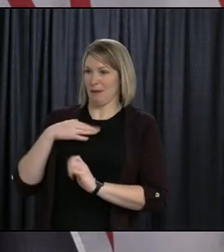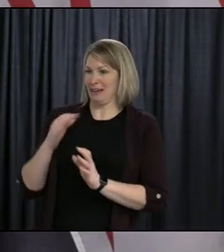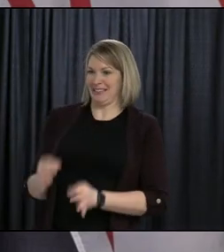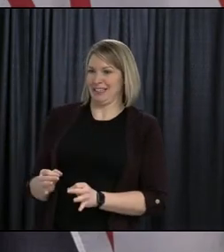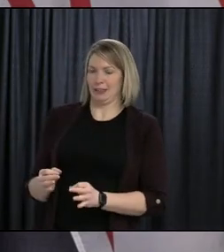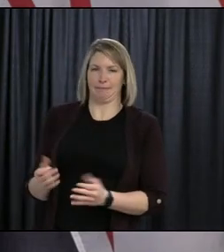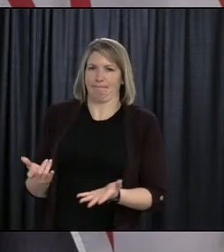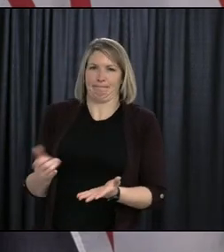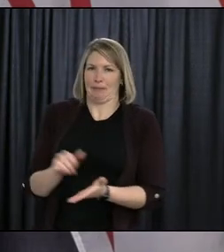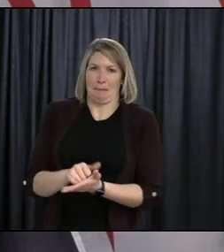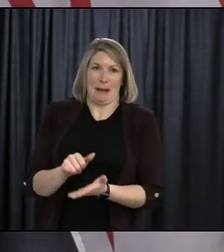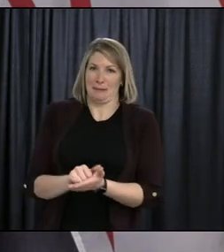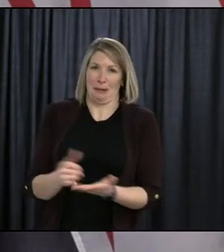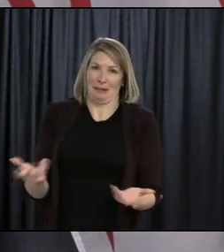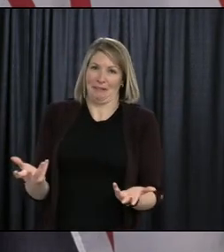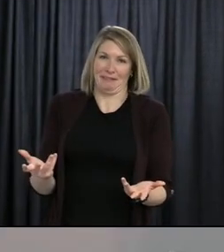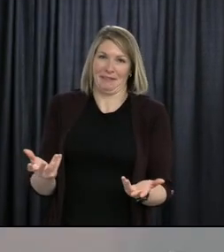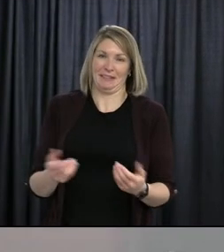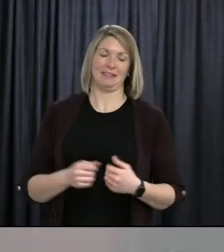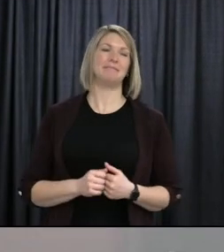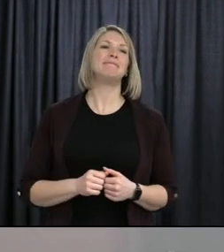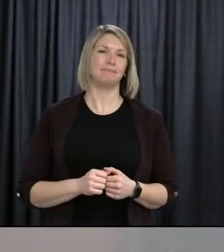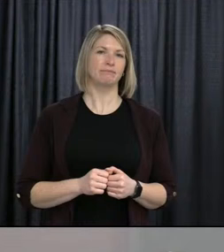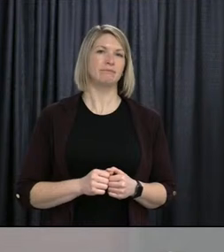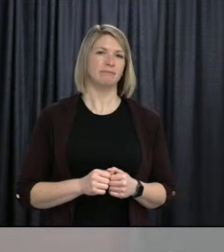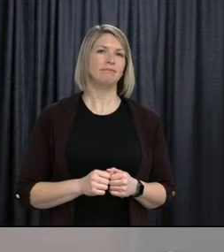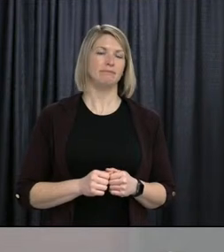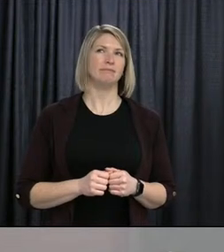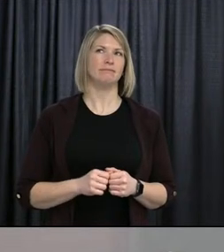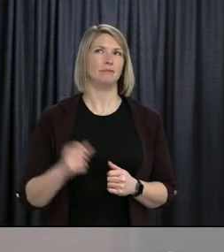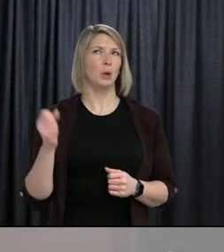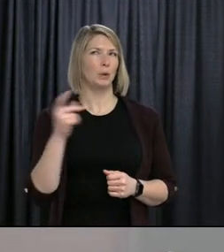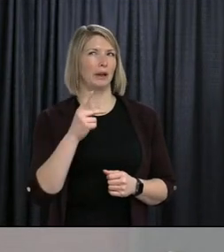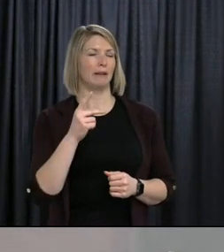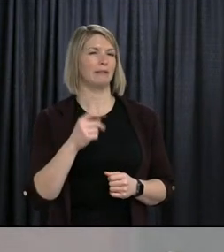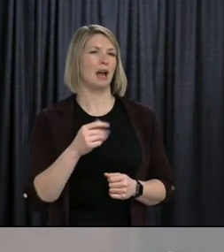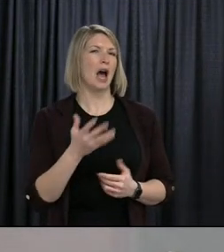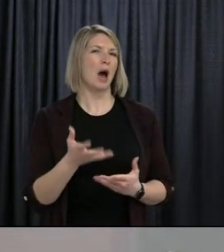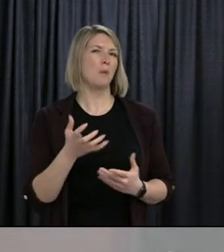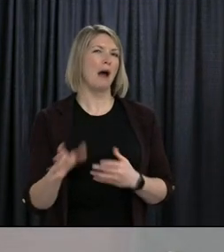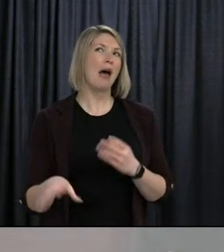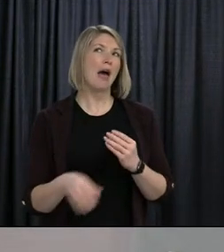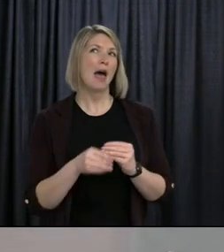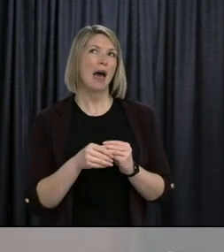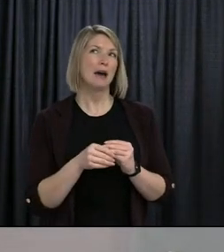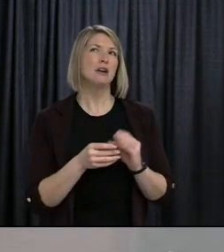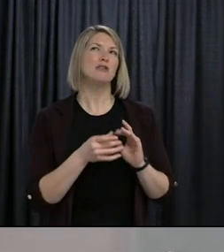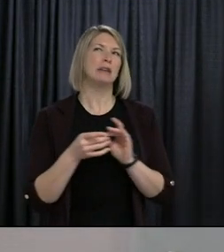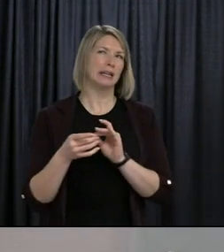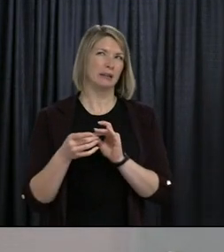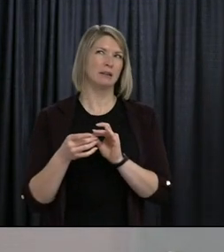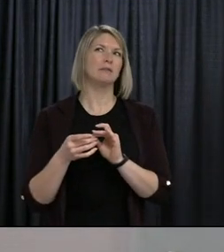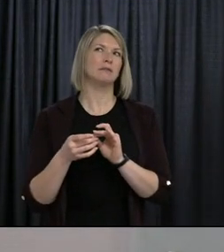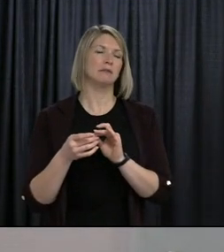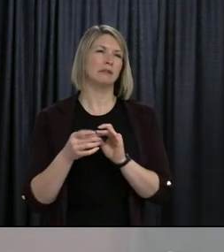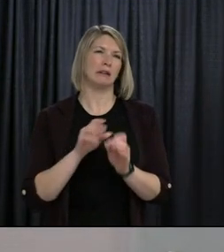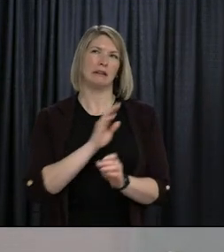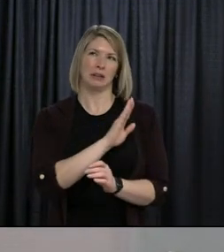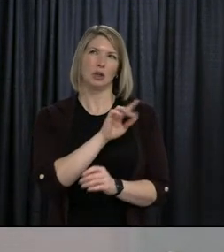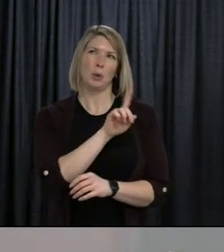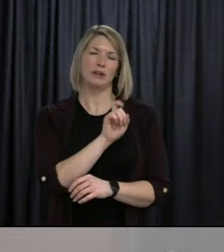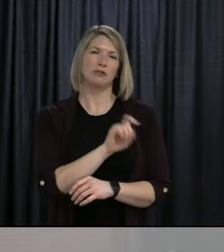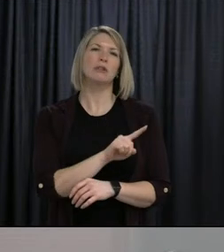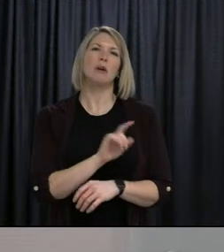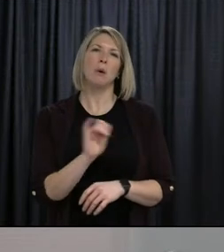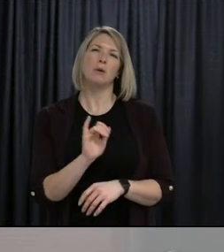Okay, I'll stop now. I'll provide a remark as well to you on that, Cecil. I think it's